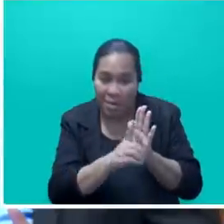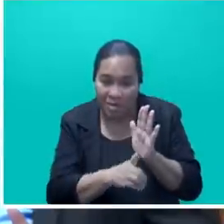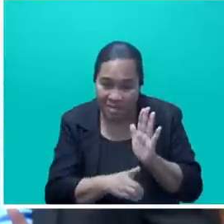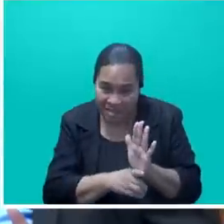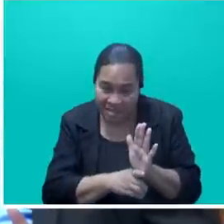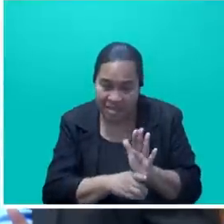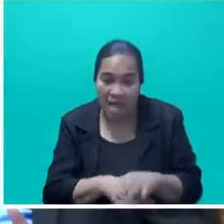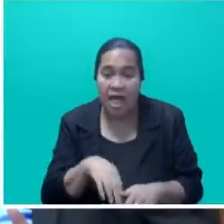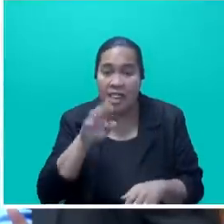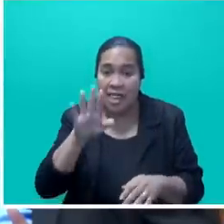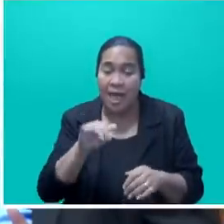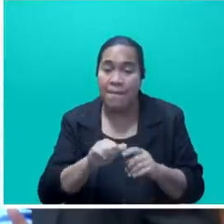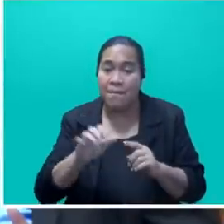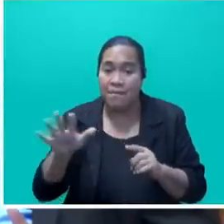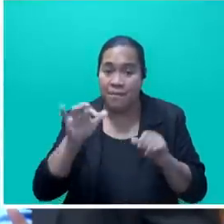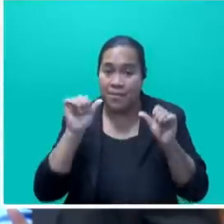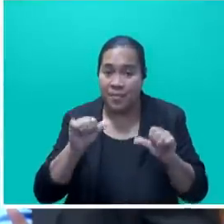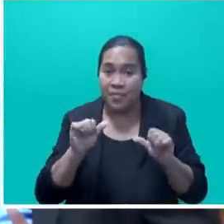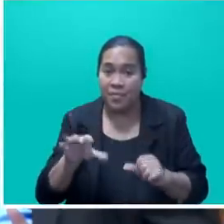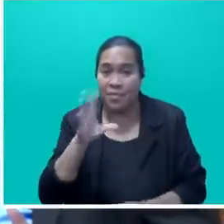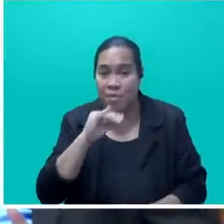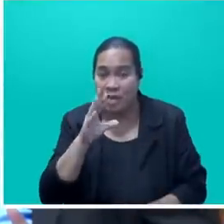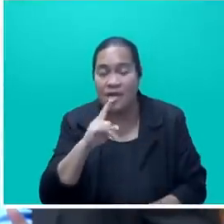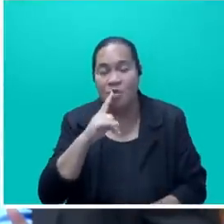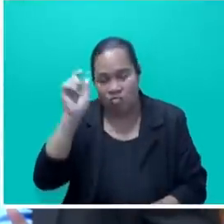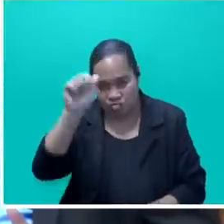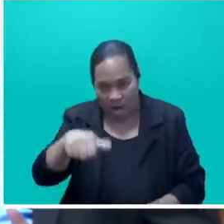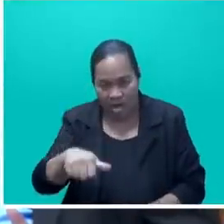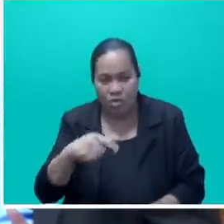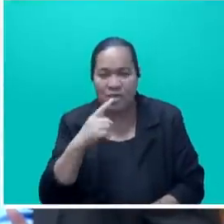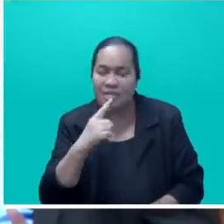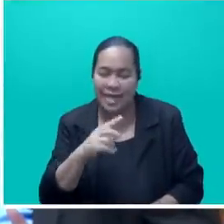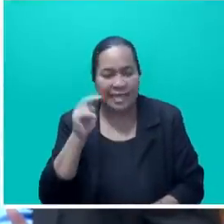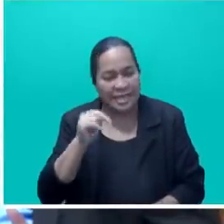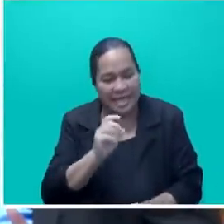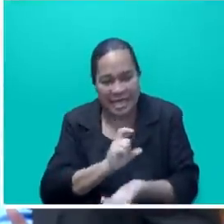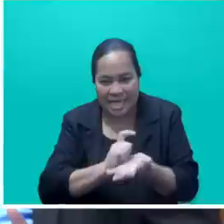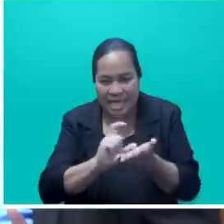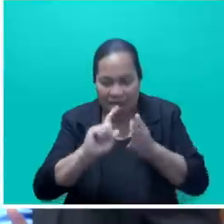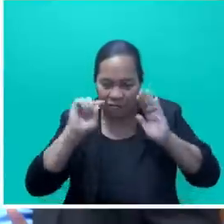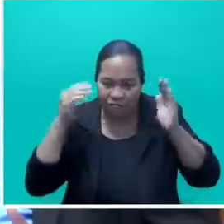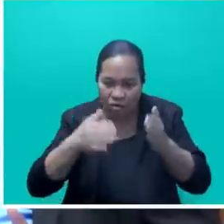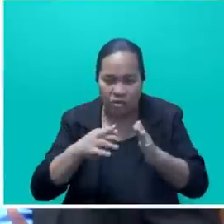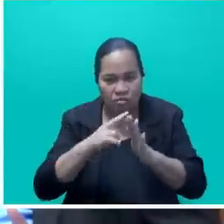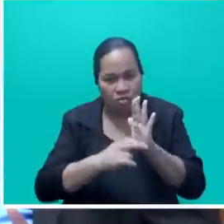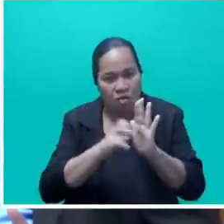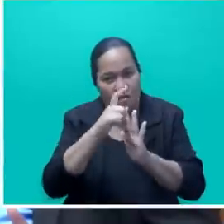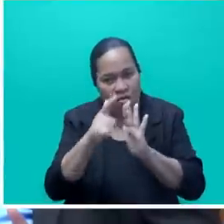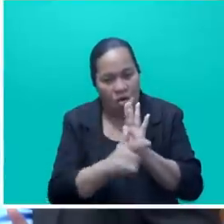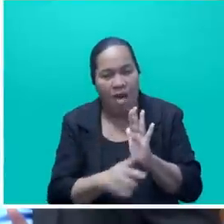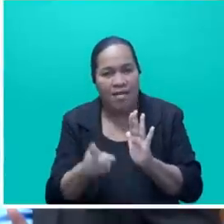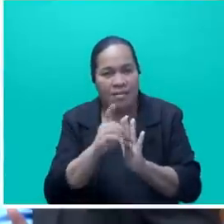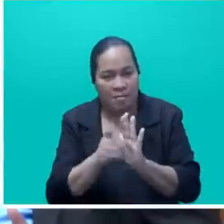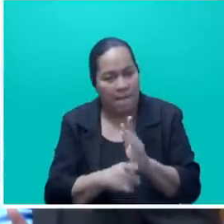His Excellency the President, in his opening address, rightly highlighted the need for a clear focus on the rule of law and democratic processes.